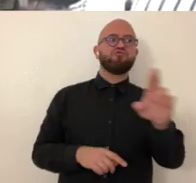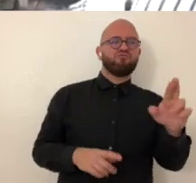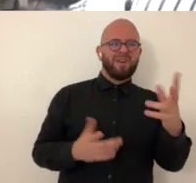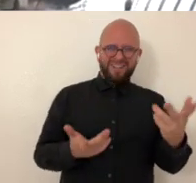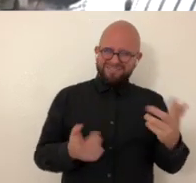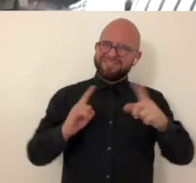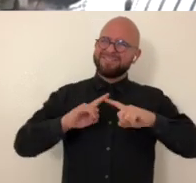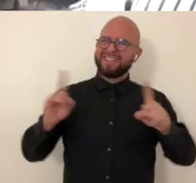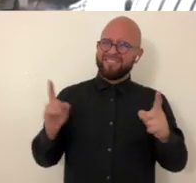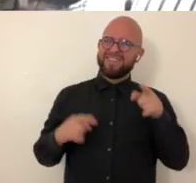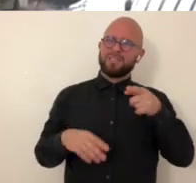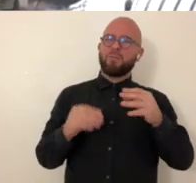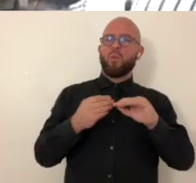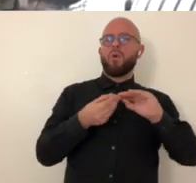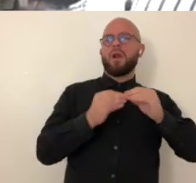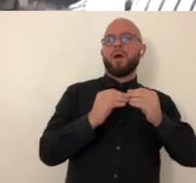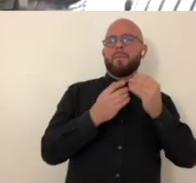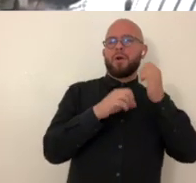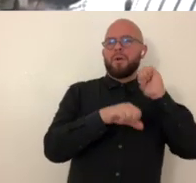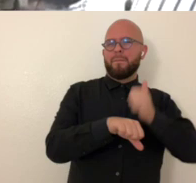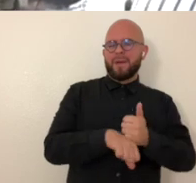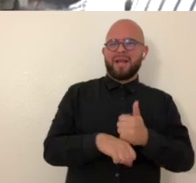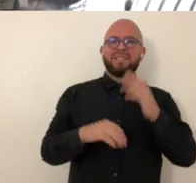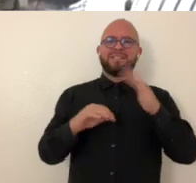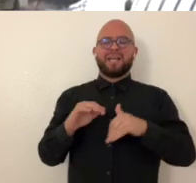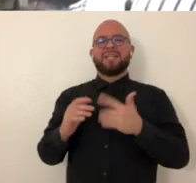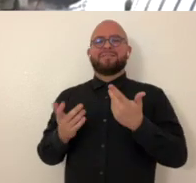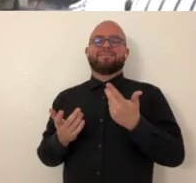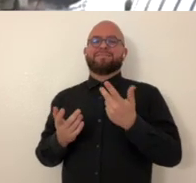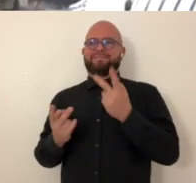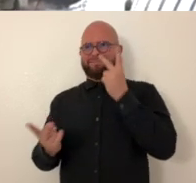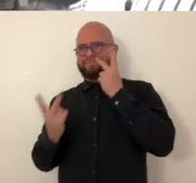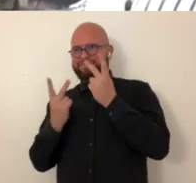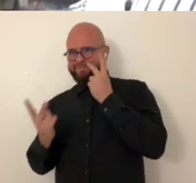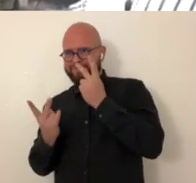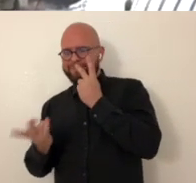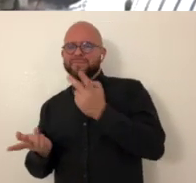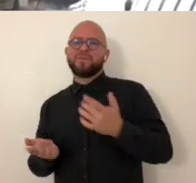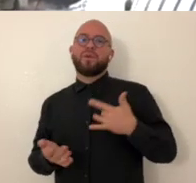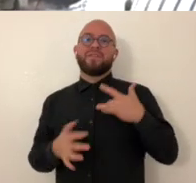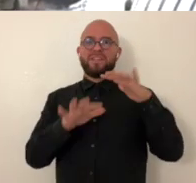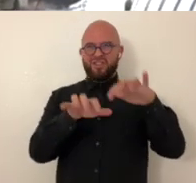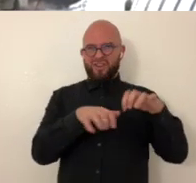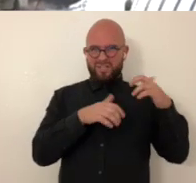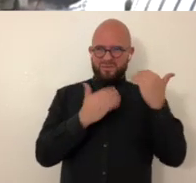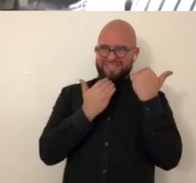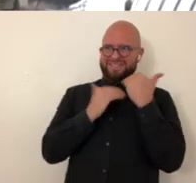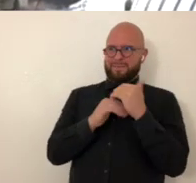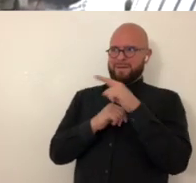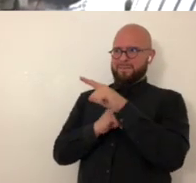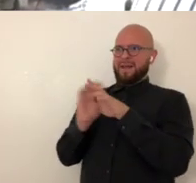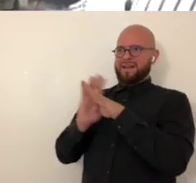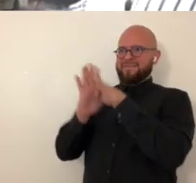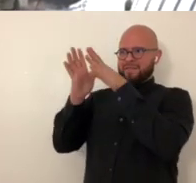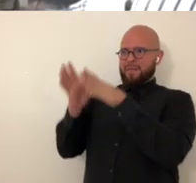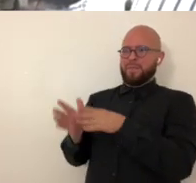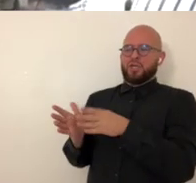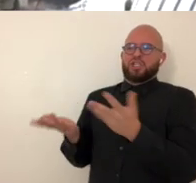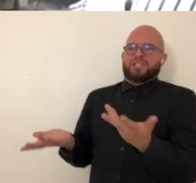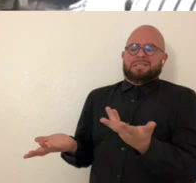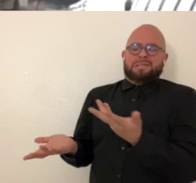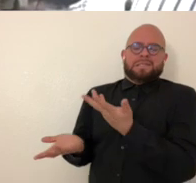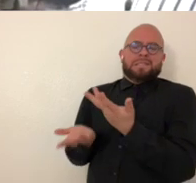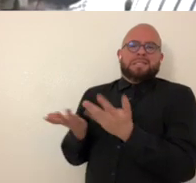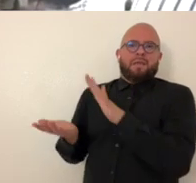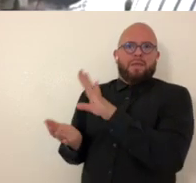so street name they were they're quantitative versus qualitative and that i think limited their audience and the